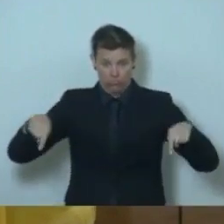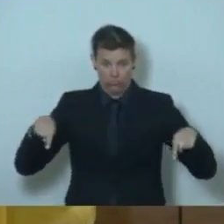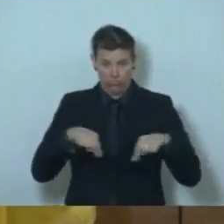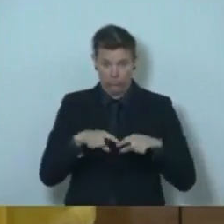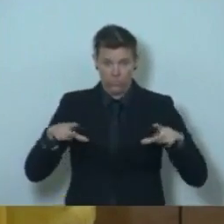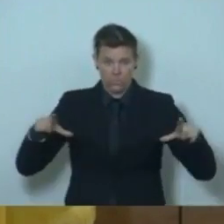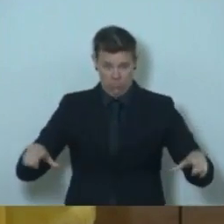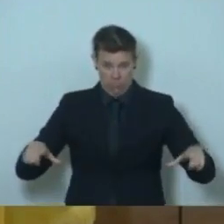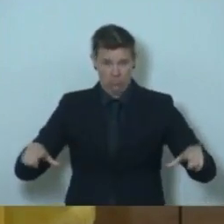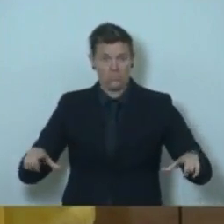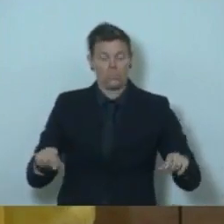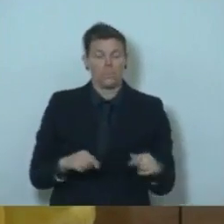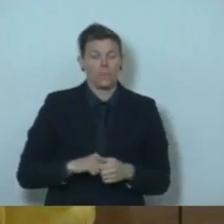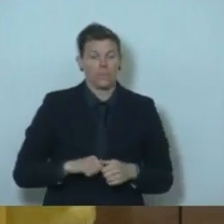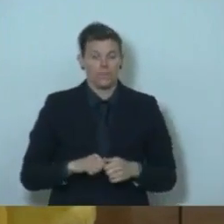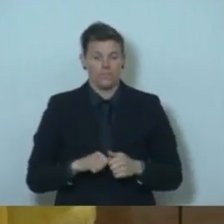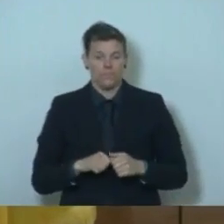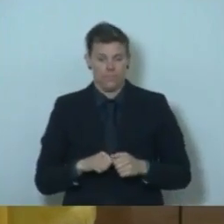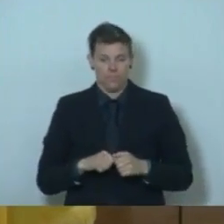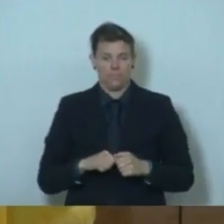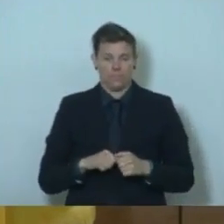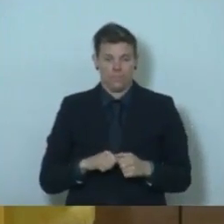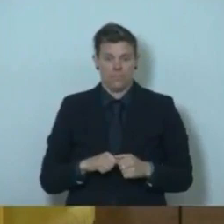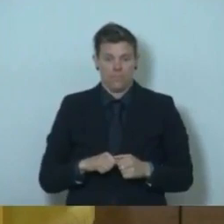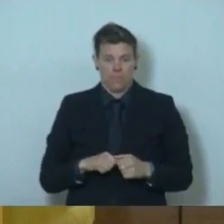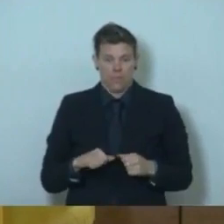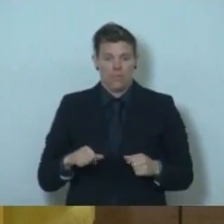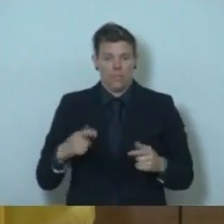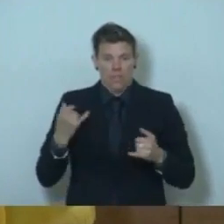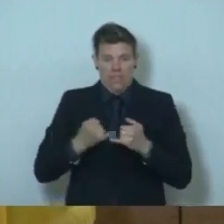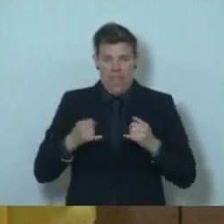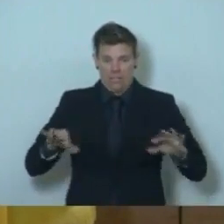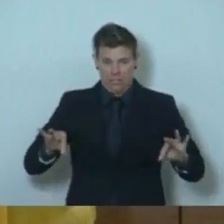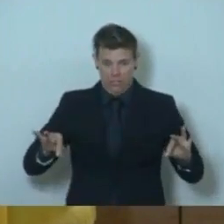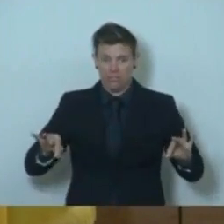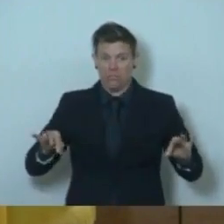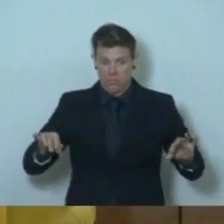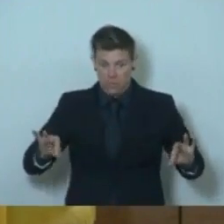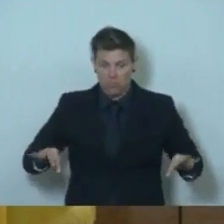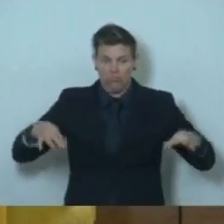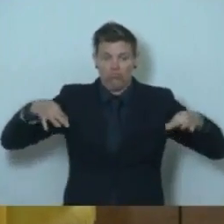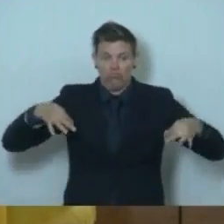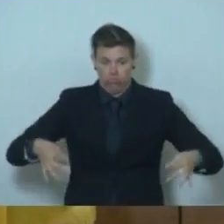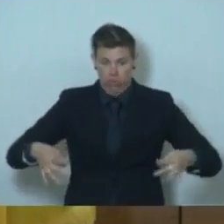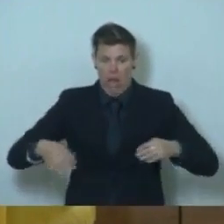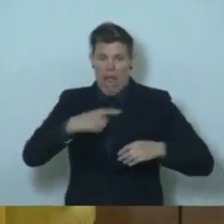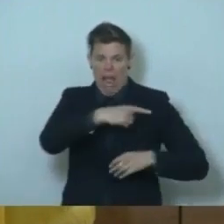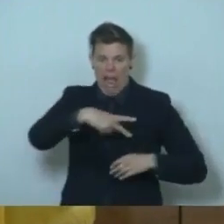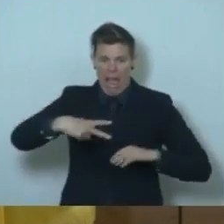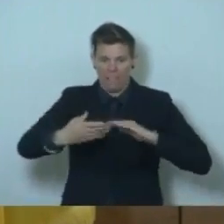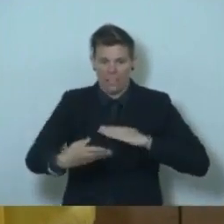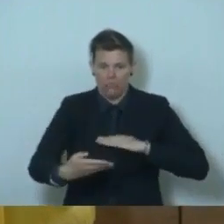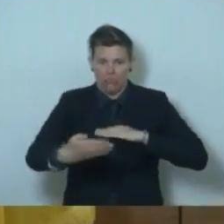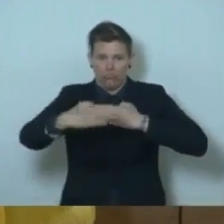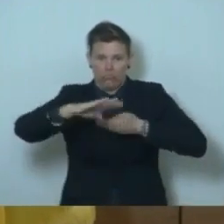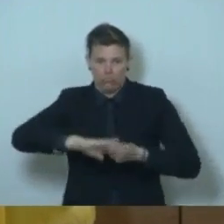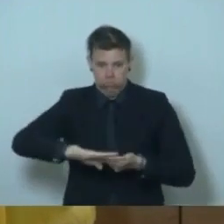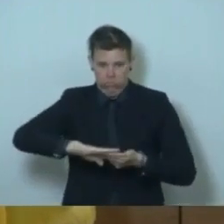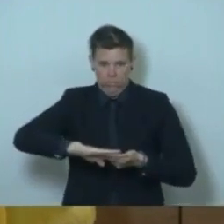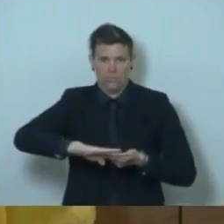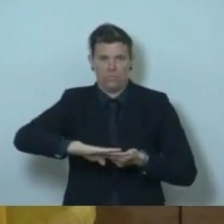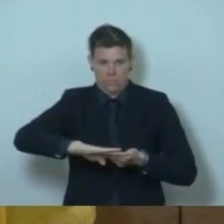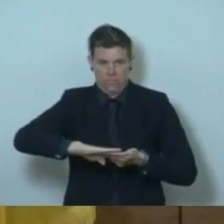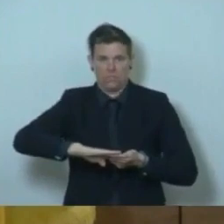There you go. All right. You want to take each side, fold it to the middle, like so. All right.